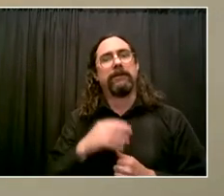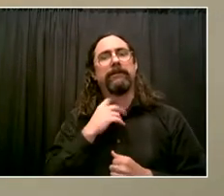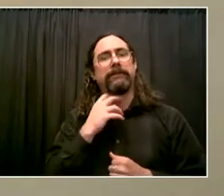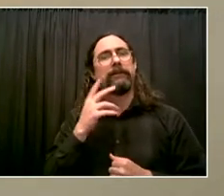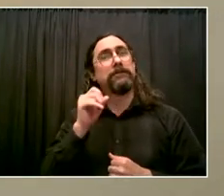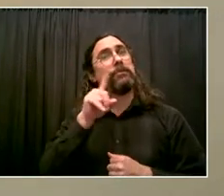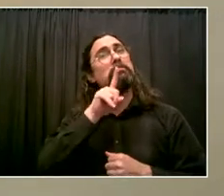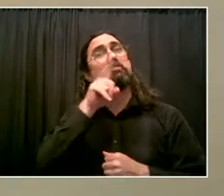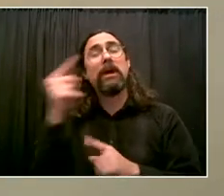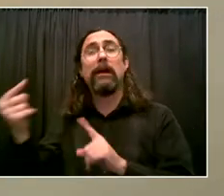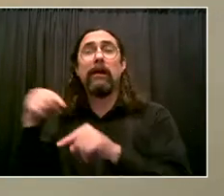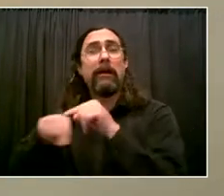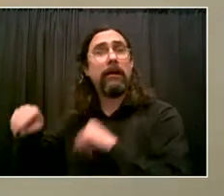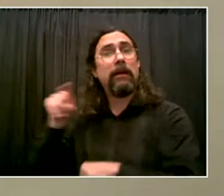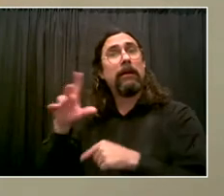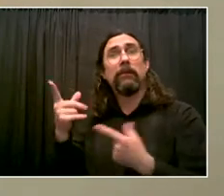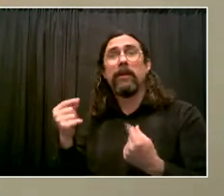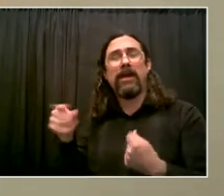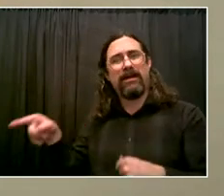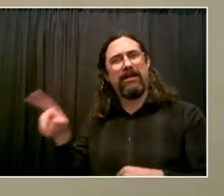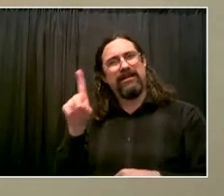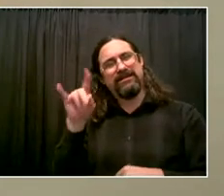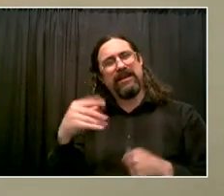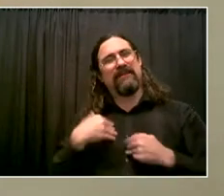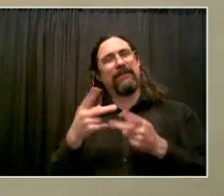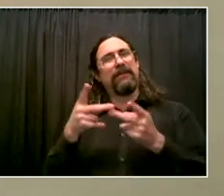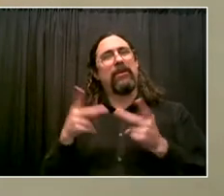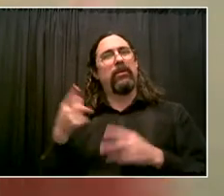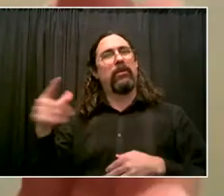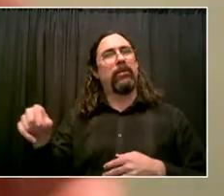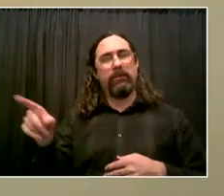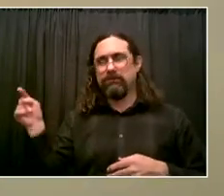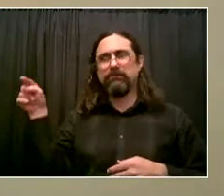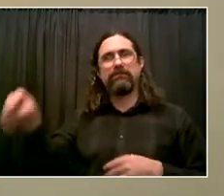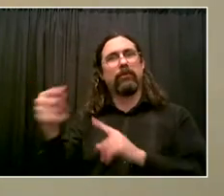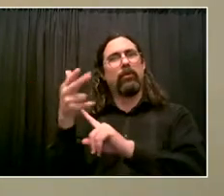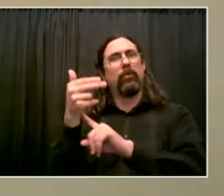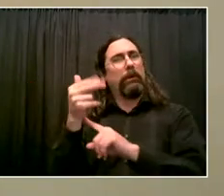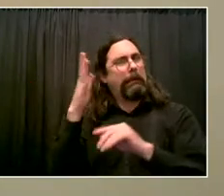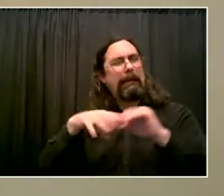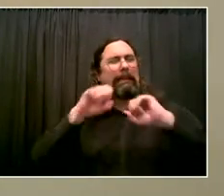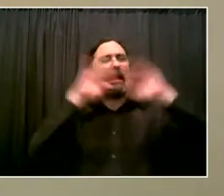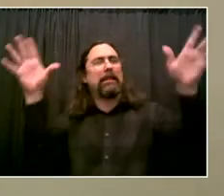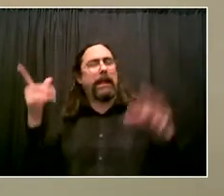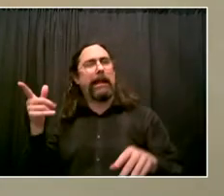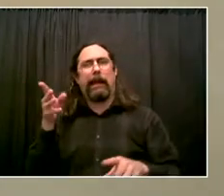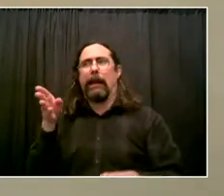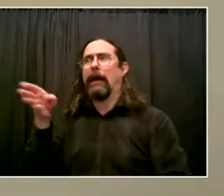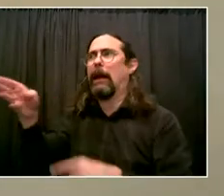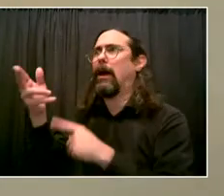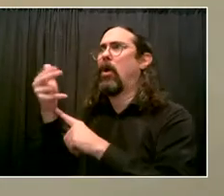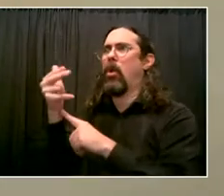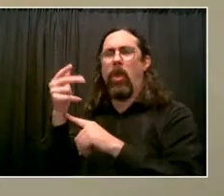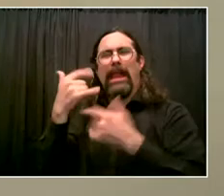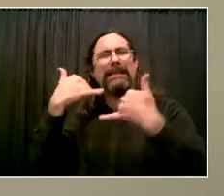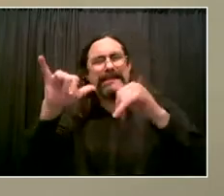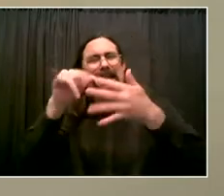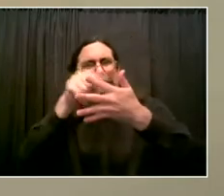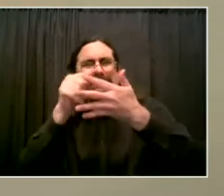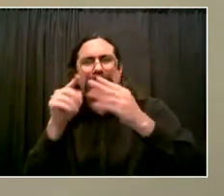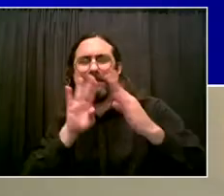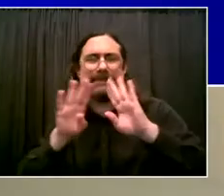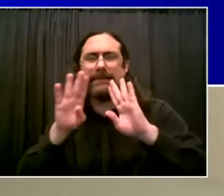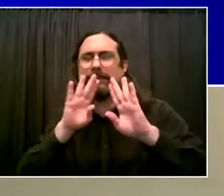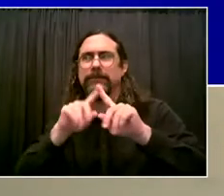thank you. Maritza, thank you. My sister Darcelle, good seeing you. Appreciate all of y'all and the work that we're doing. And let's continue to move this down forward.